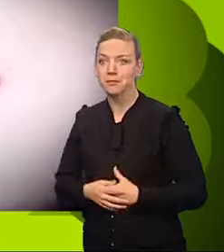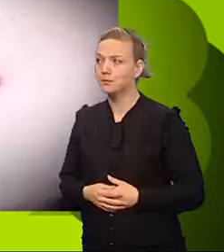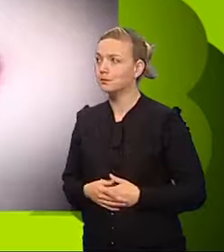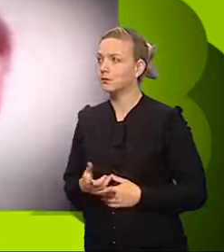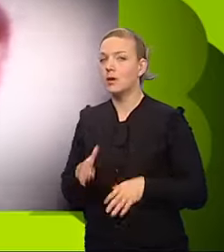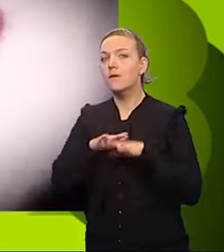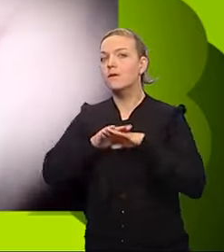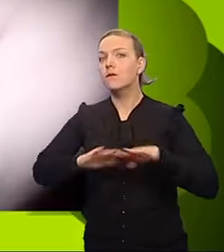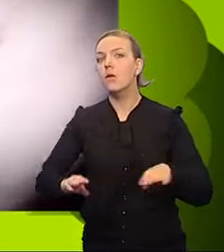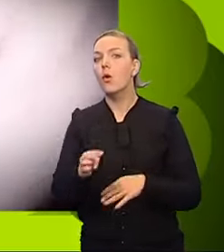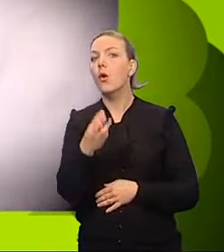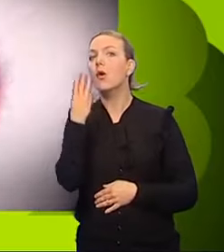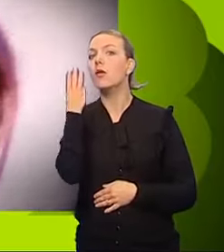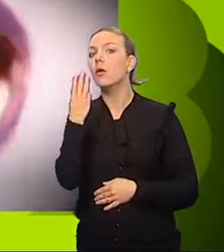three.